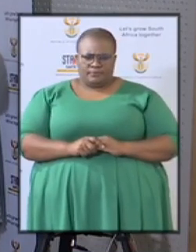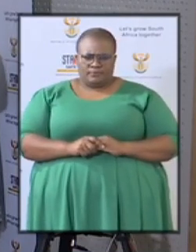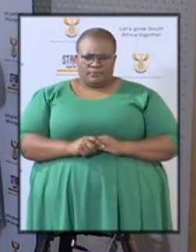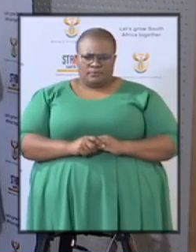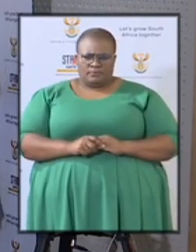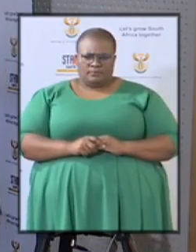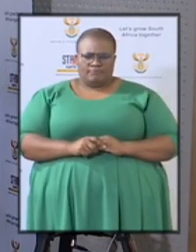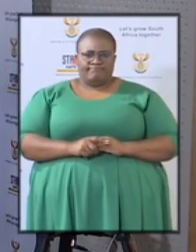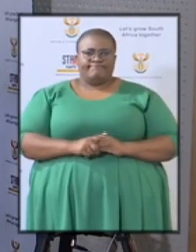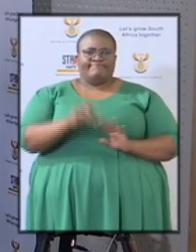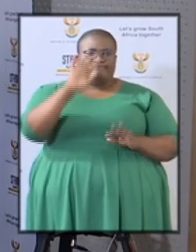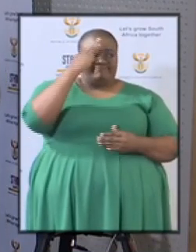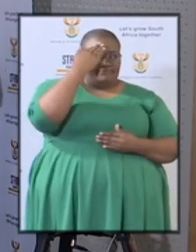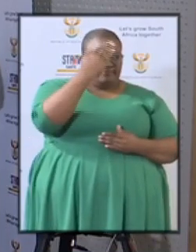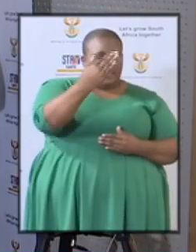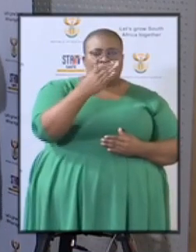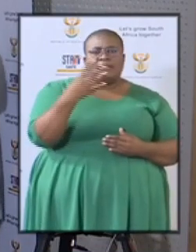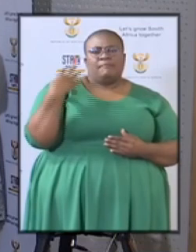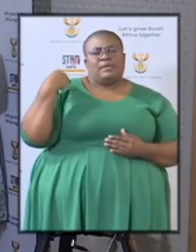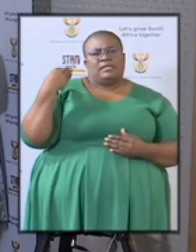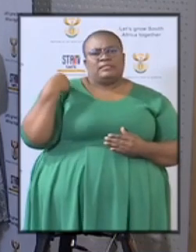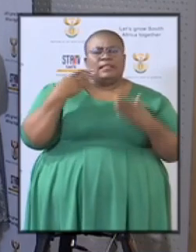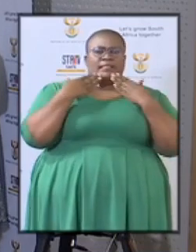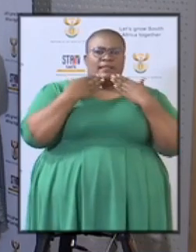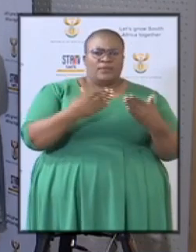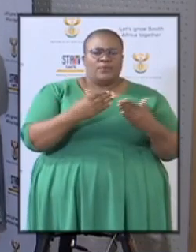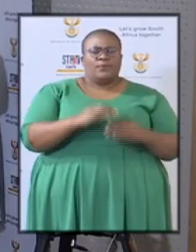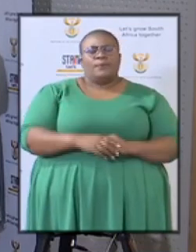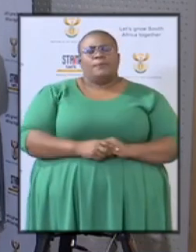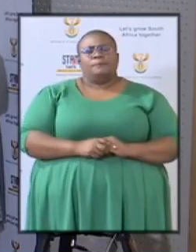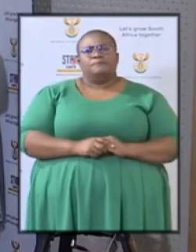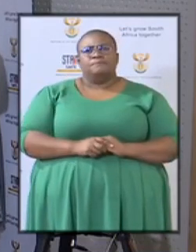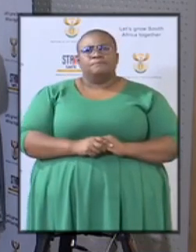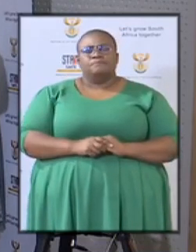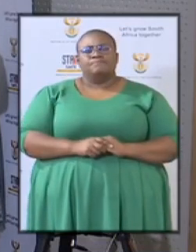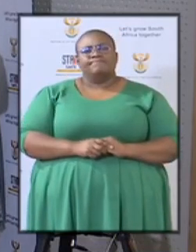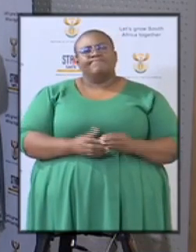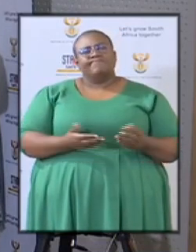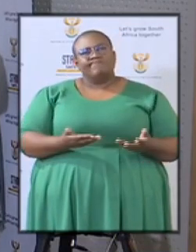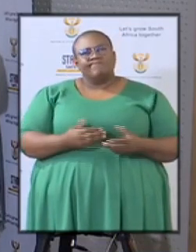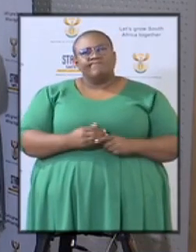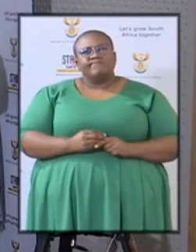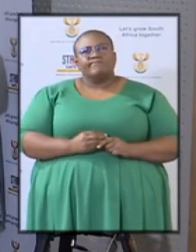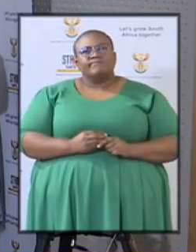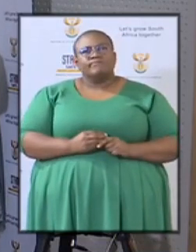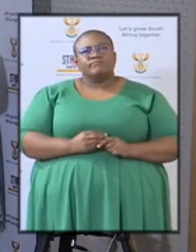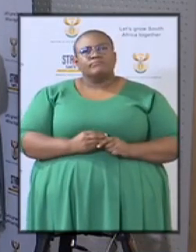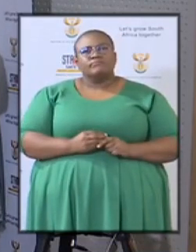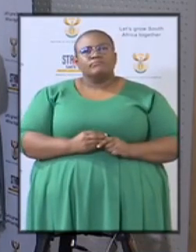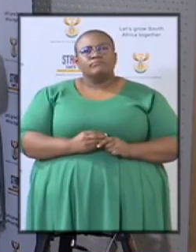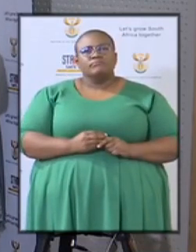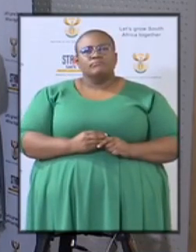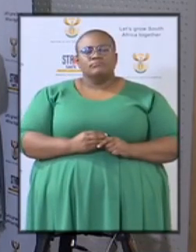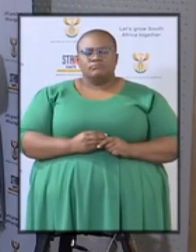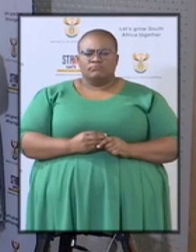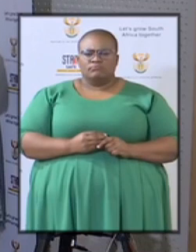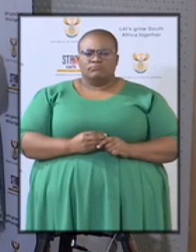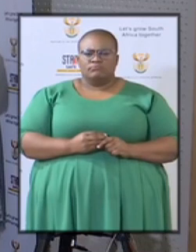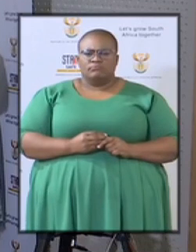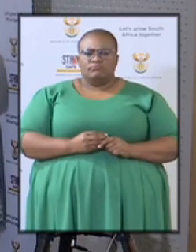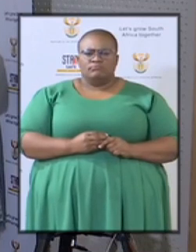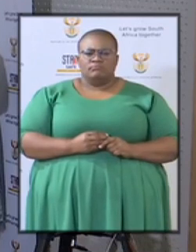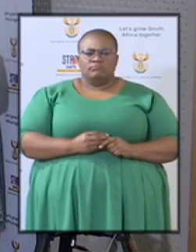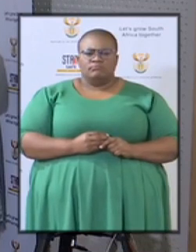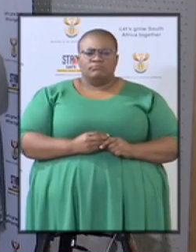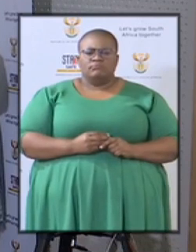Hi, minister. Thank you. Boga Tulane from EWN. Minister, what changes now about your stance on